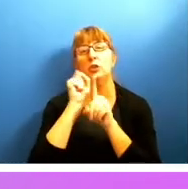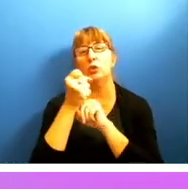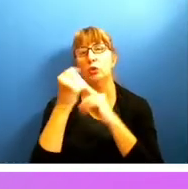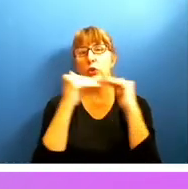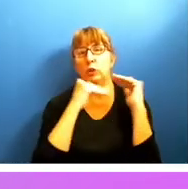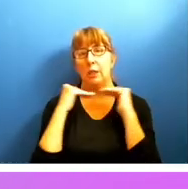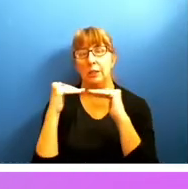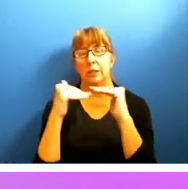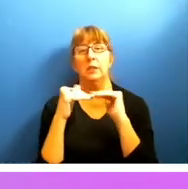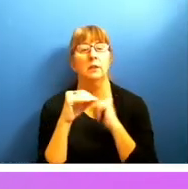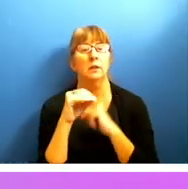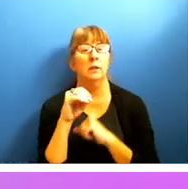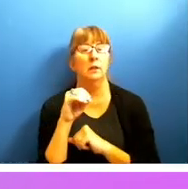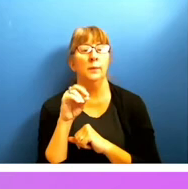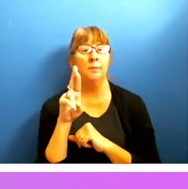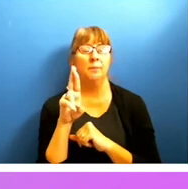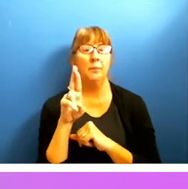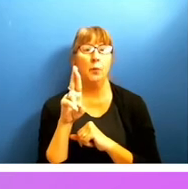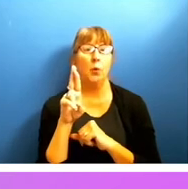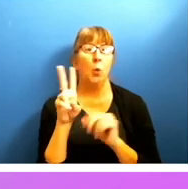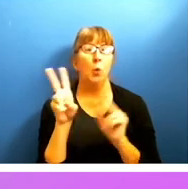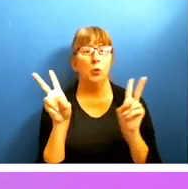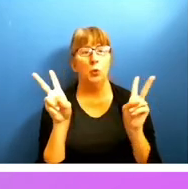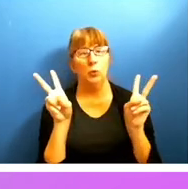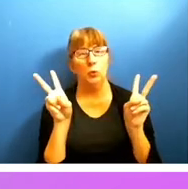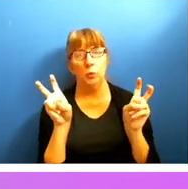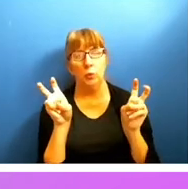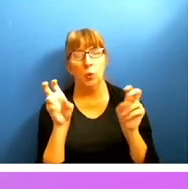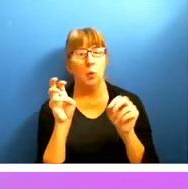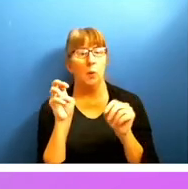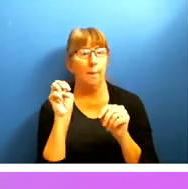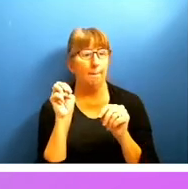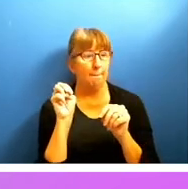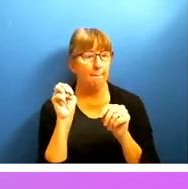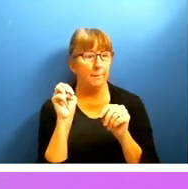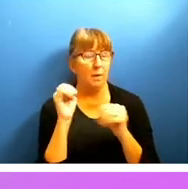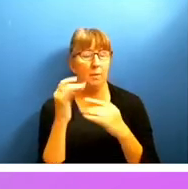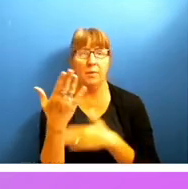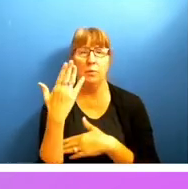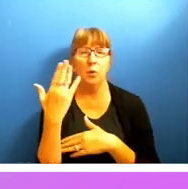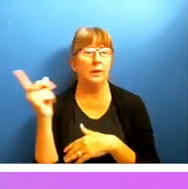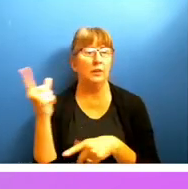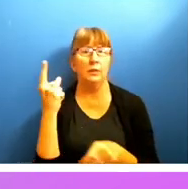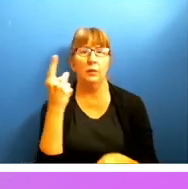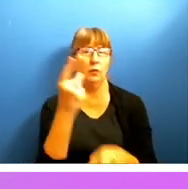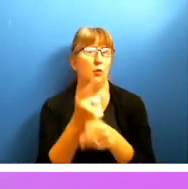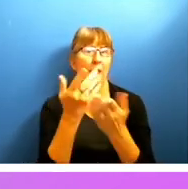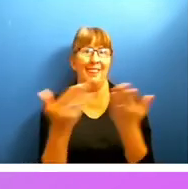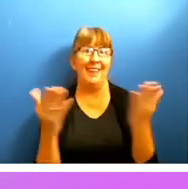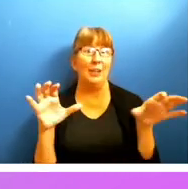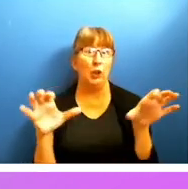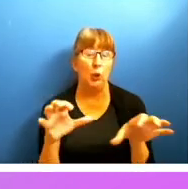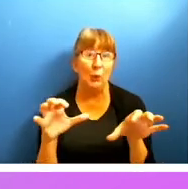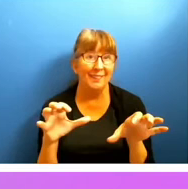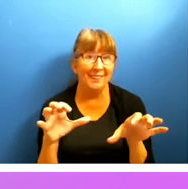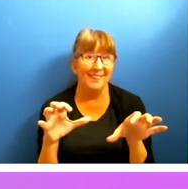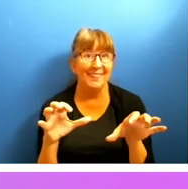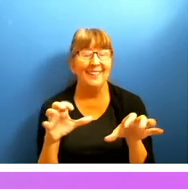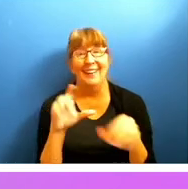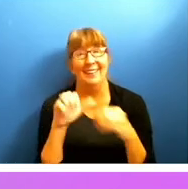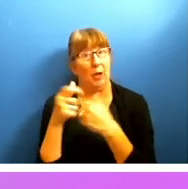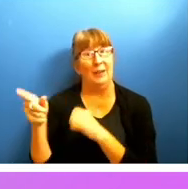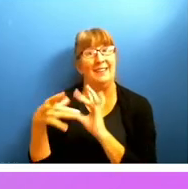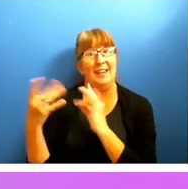or to, I think, quote Mr. Cerf this morning, we'll say it's just the right thing to do. I think that's even kind of how he said it.